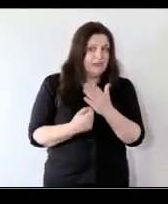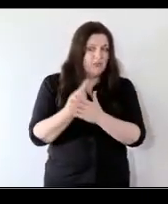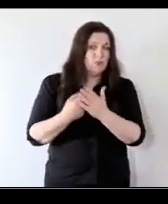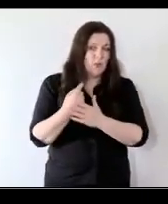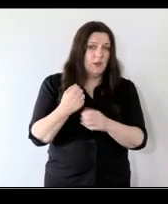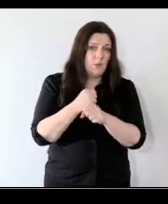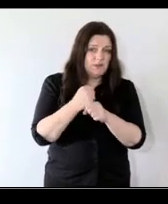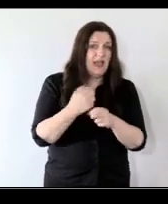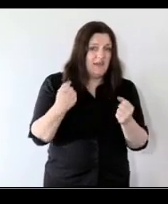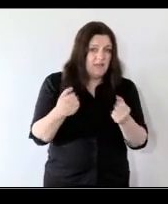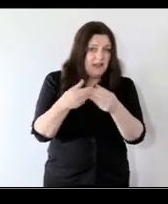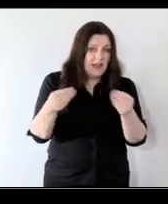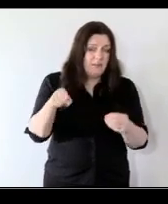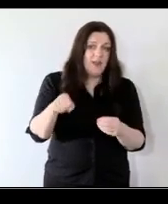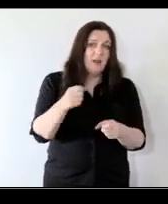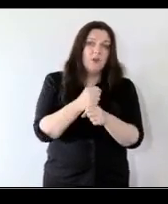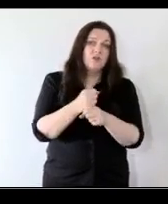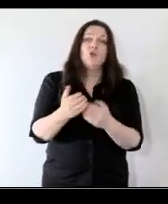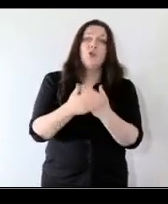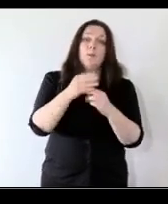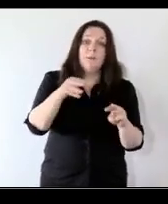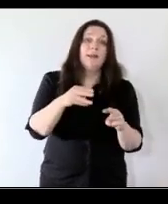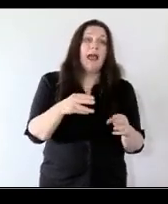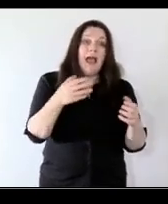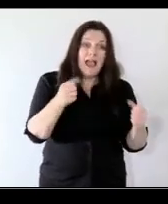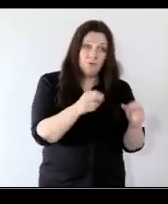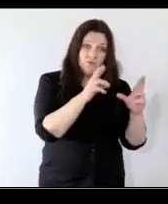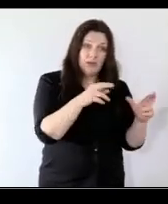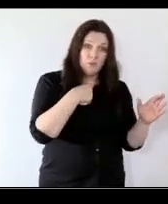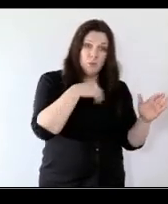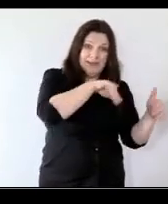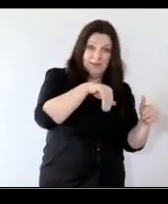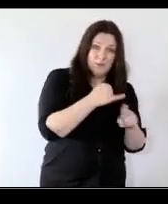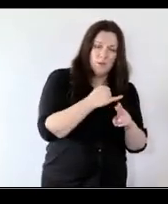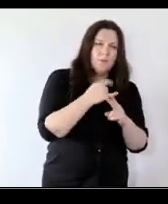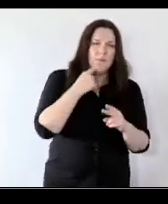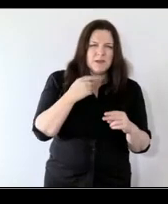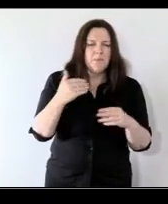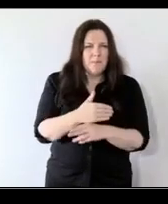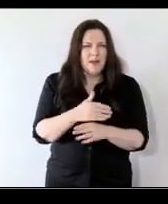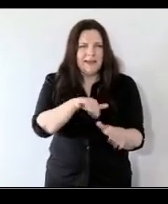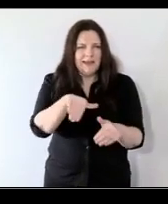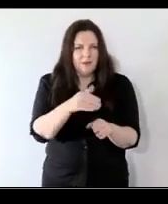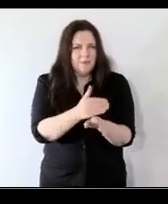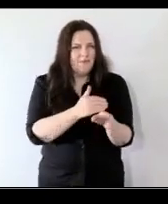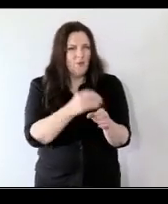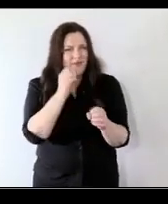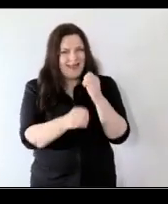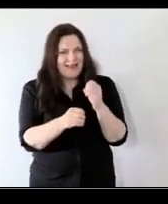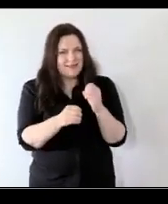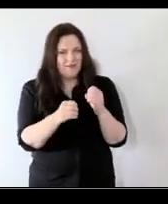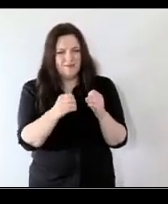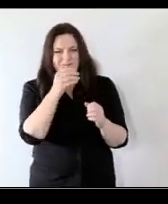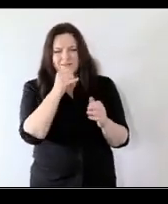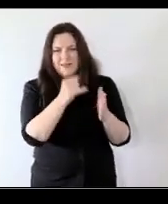you know there's a gap there for those young people who are legally entitled to leave school but who by leaving before the end of senior